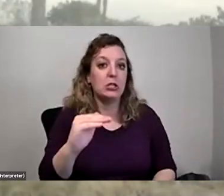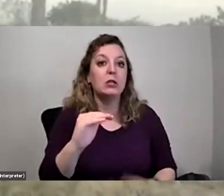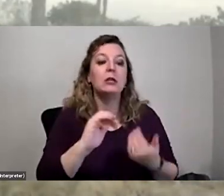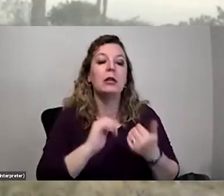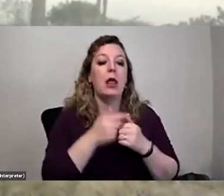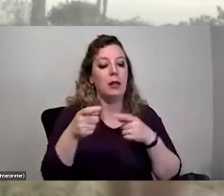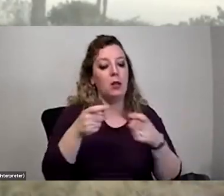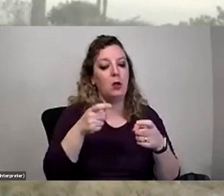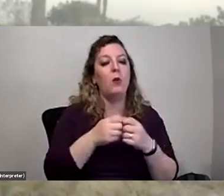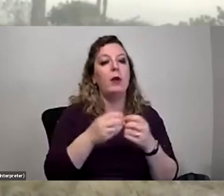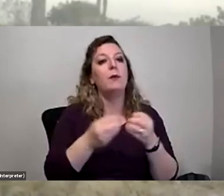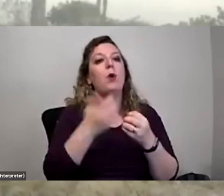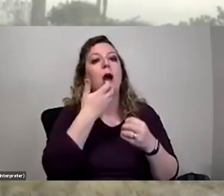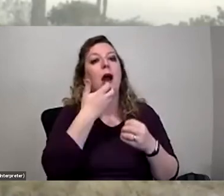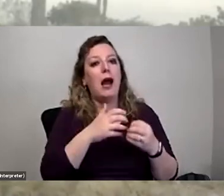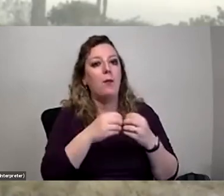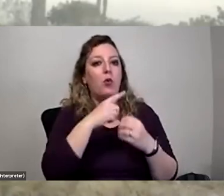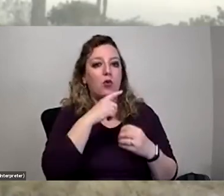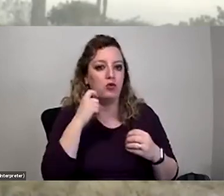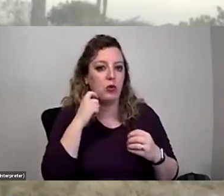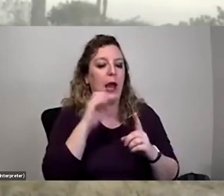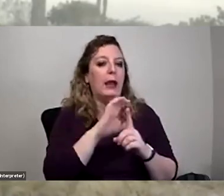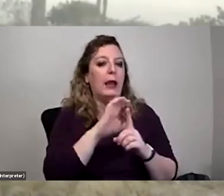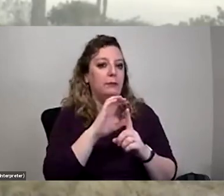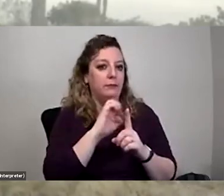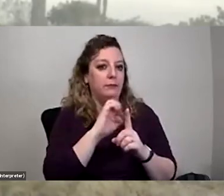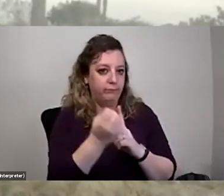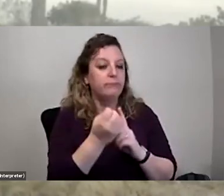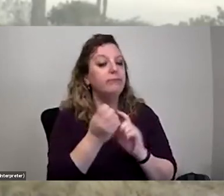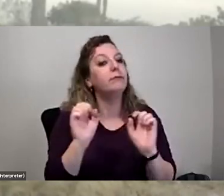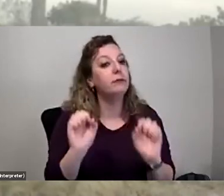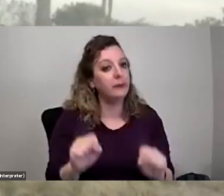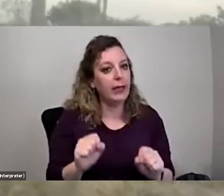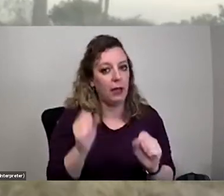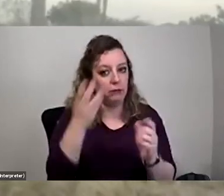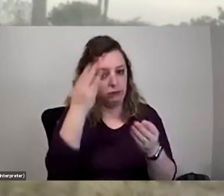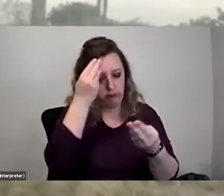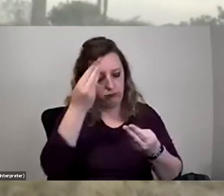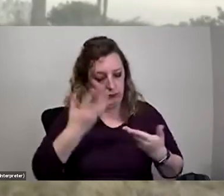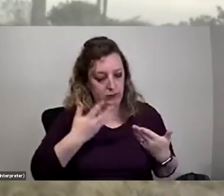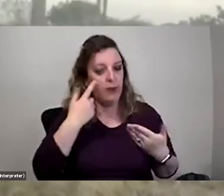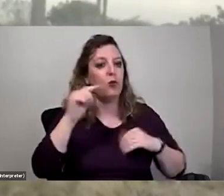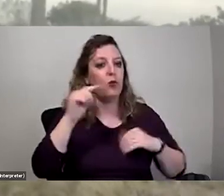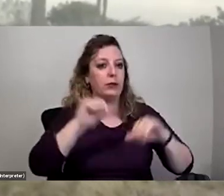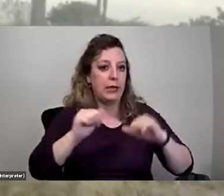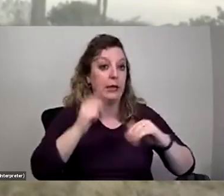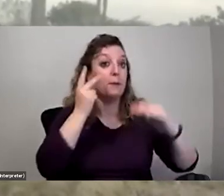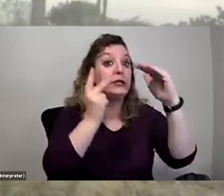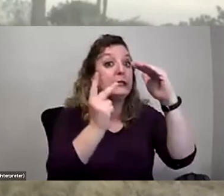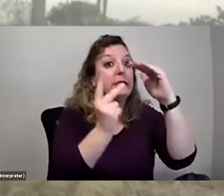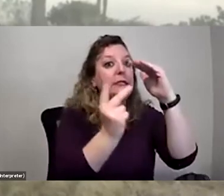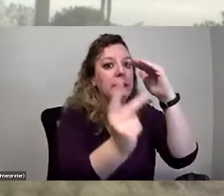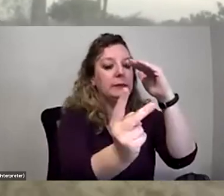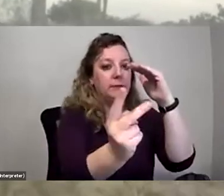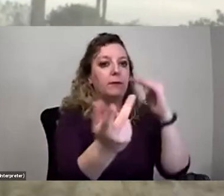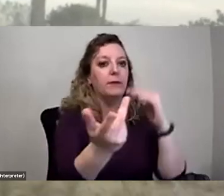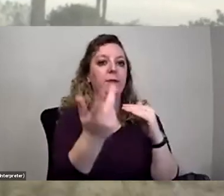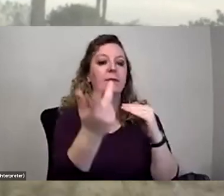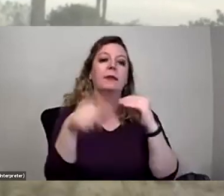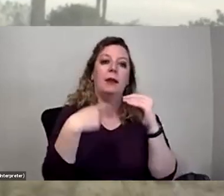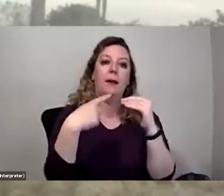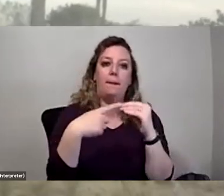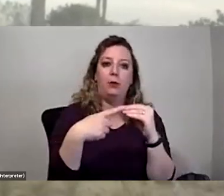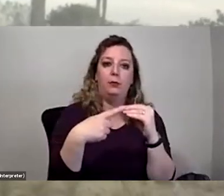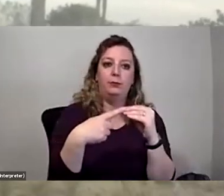with a hotter or drier climate than other places can be informative for scientists predicting, trying to make predictions about